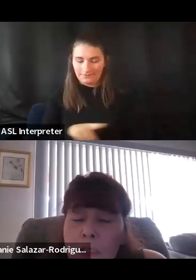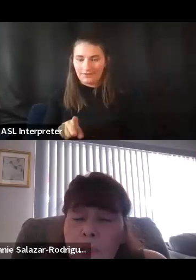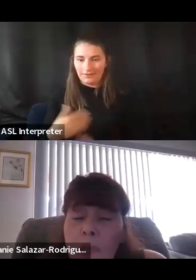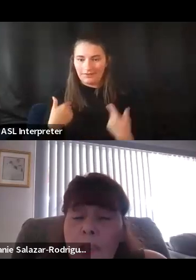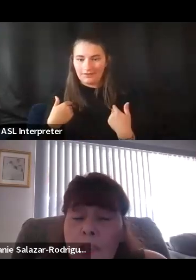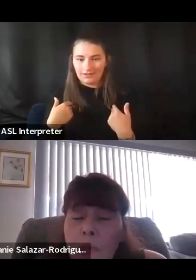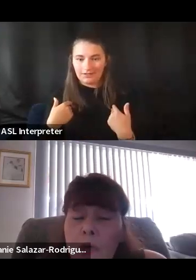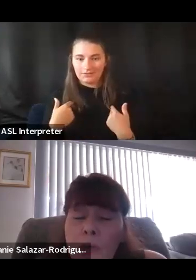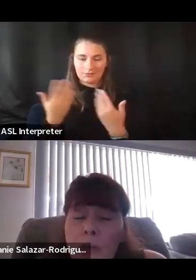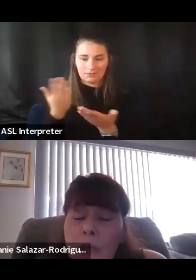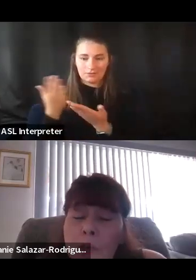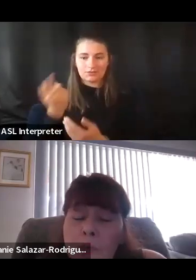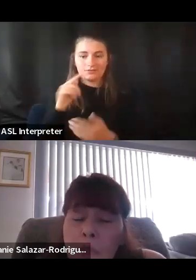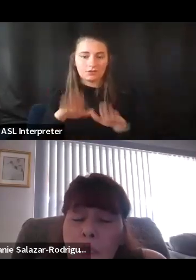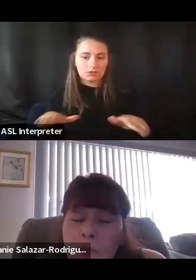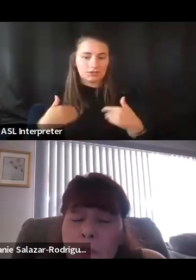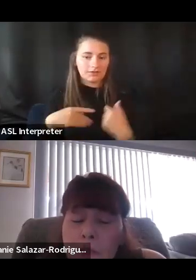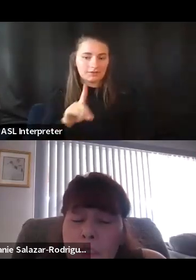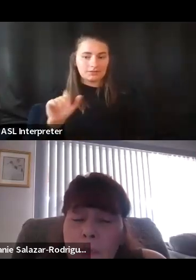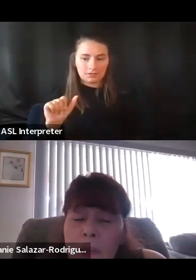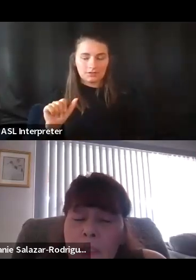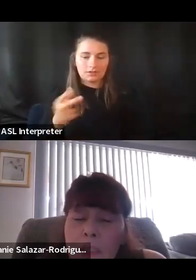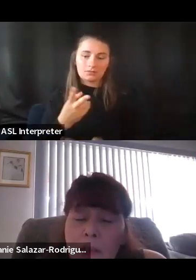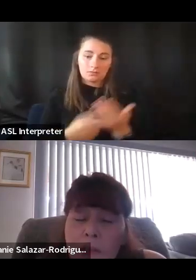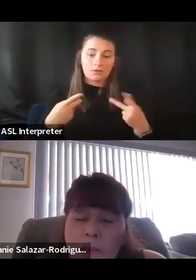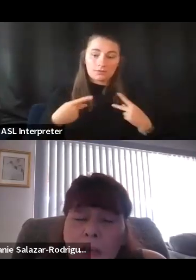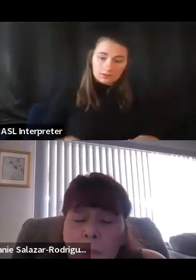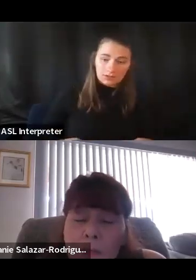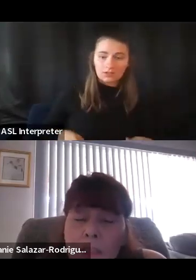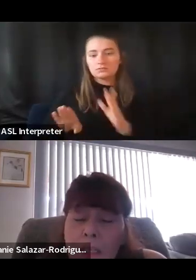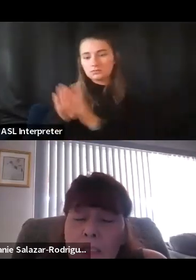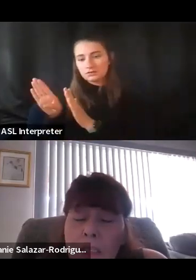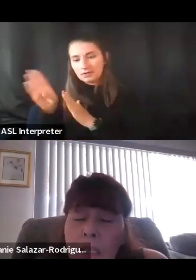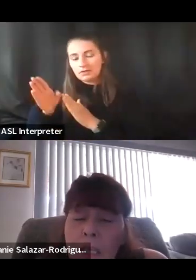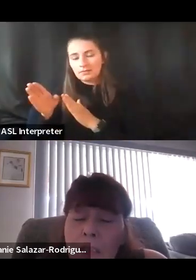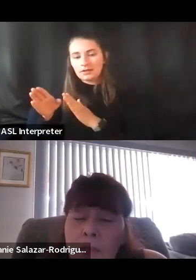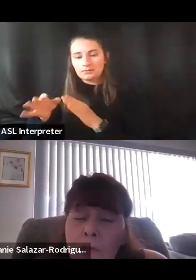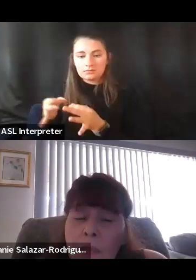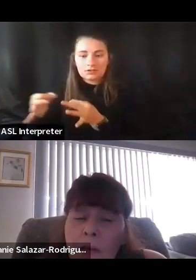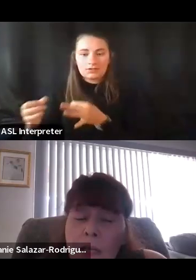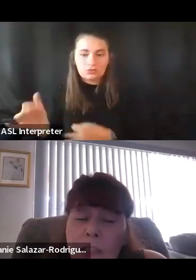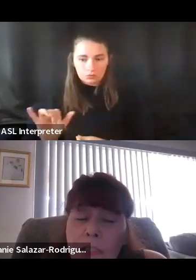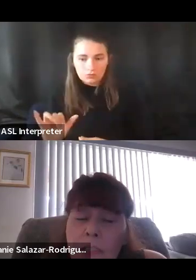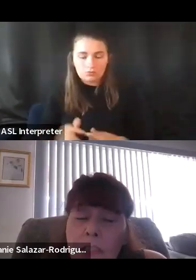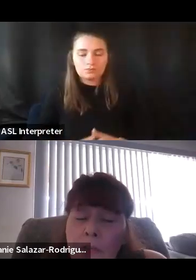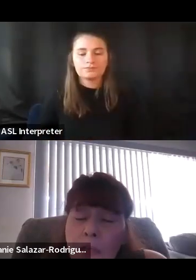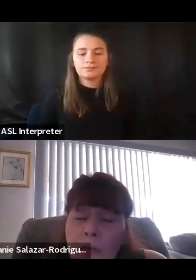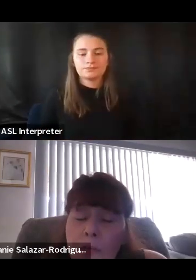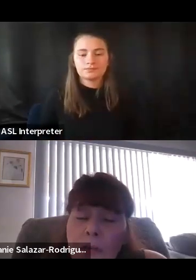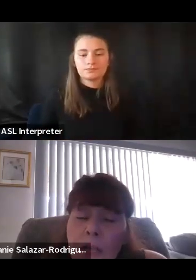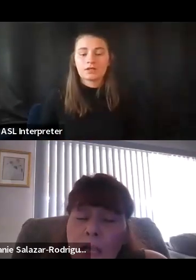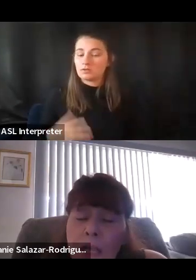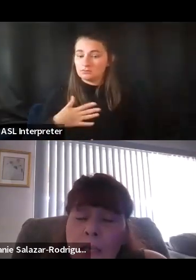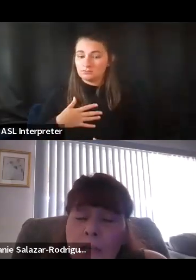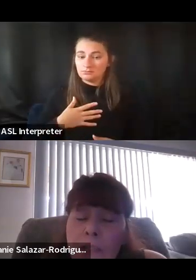children with disabilities, both, um, physical disabilities and also developmental delays. And so from there, I just continued my